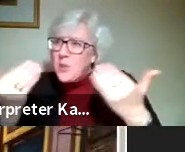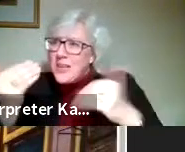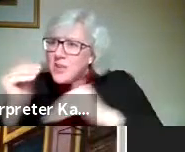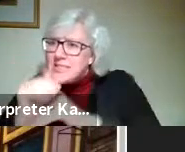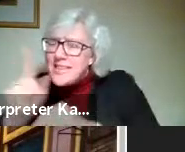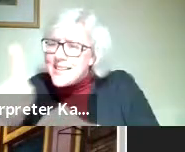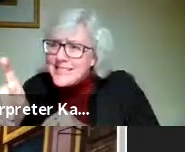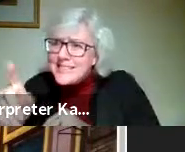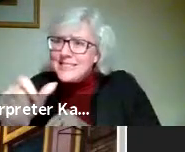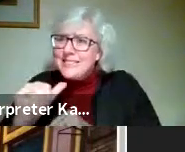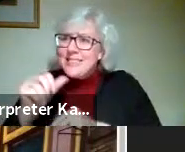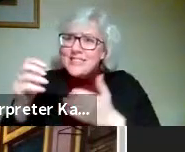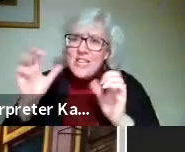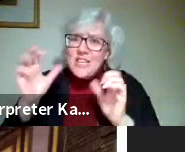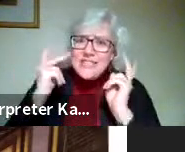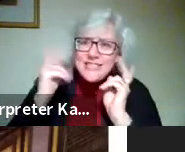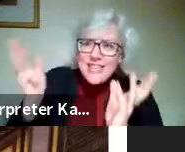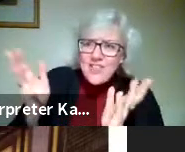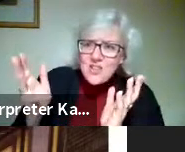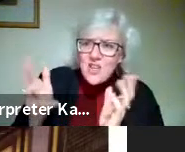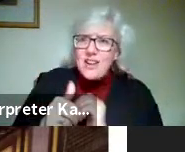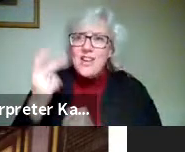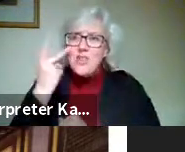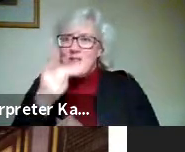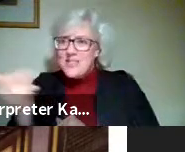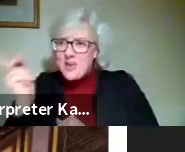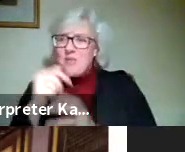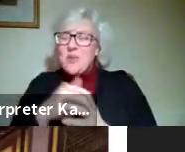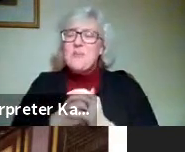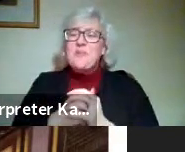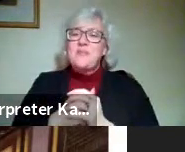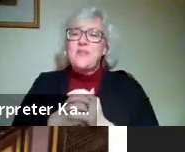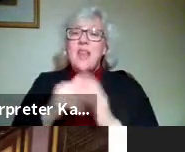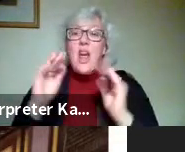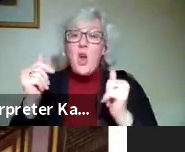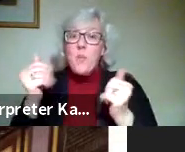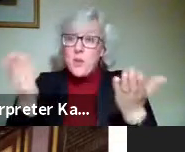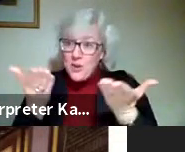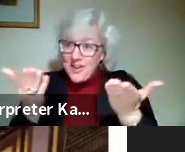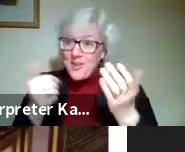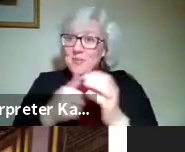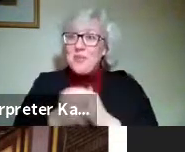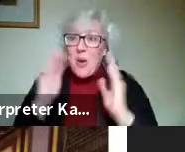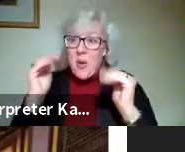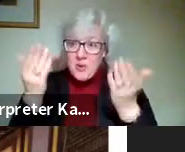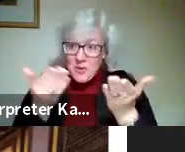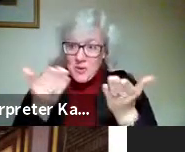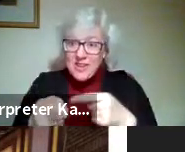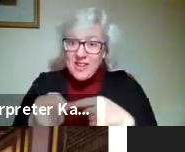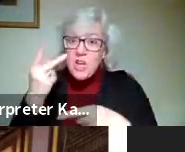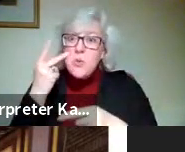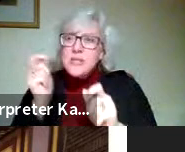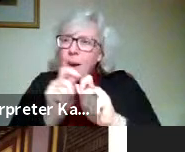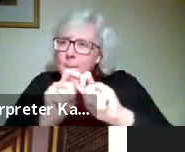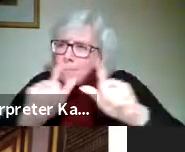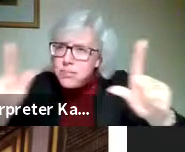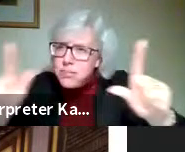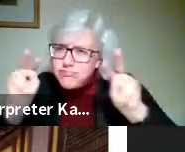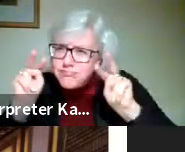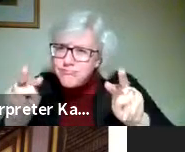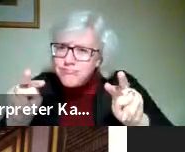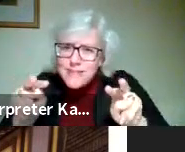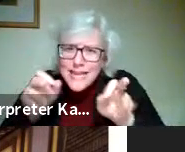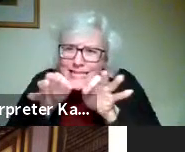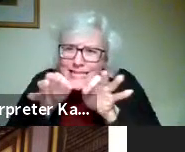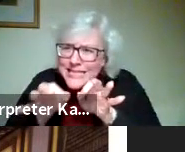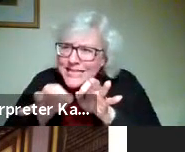didn't get a chance to see in the chat. I caught some of you, but I hope you hear. Can you guys get a load of this, the amount